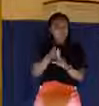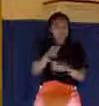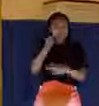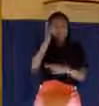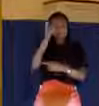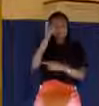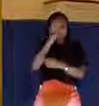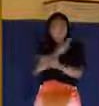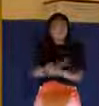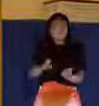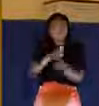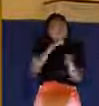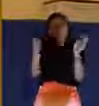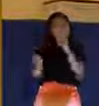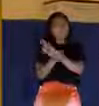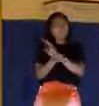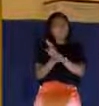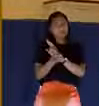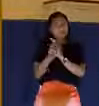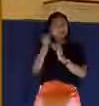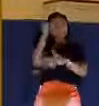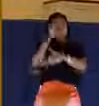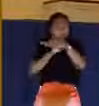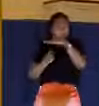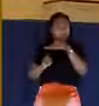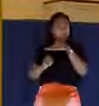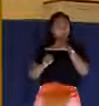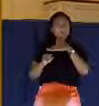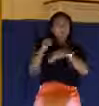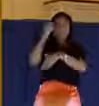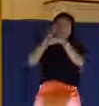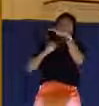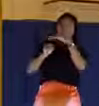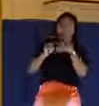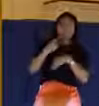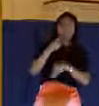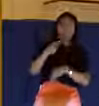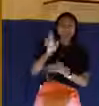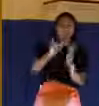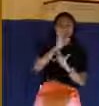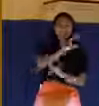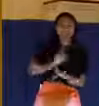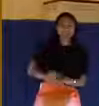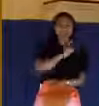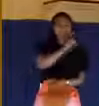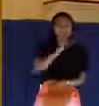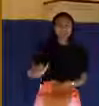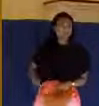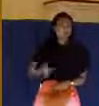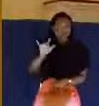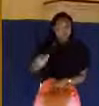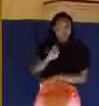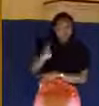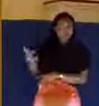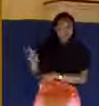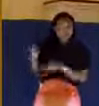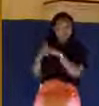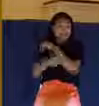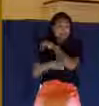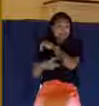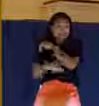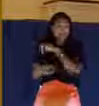humble, submissive man who acknowledges Jesus as Lord. And here's a man who is absolutely converted